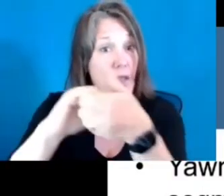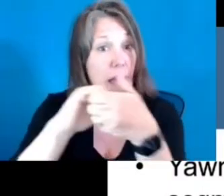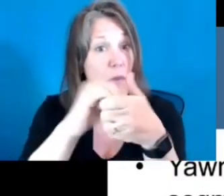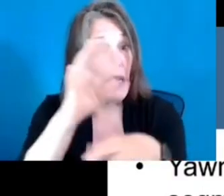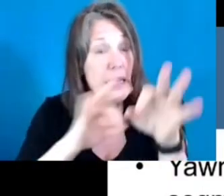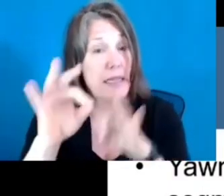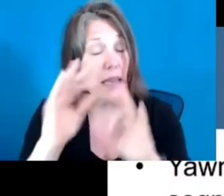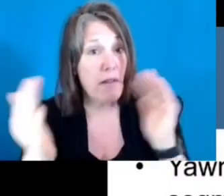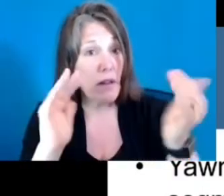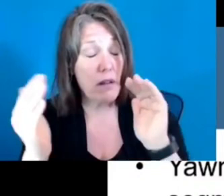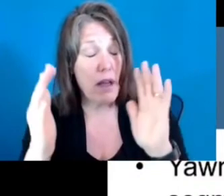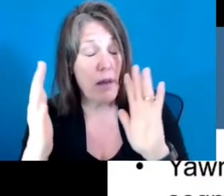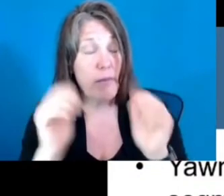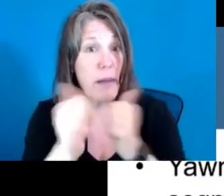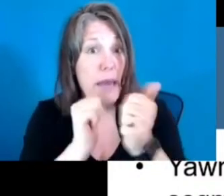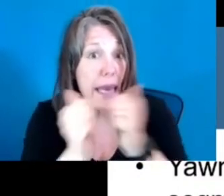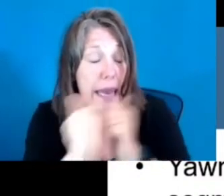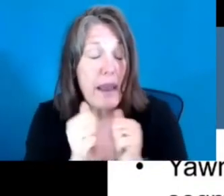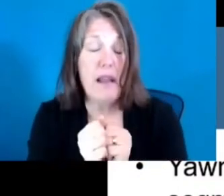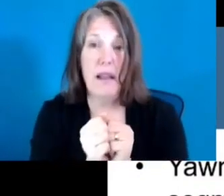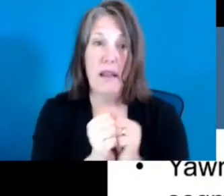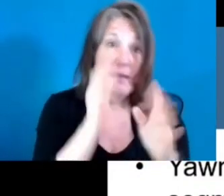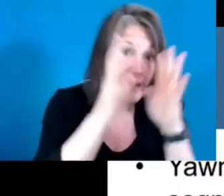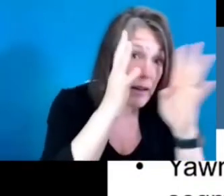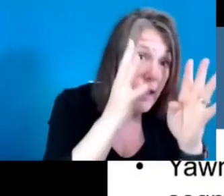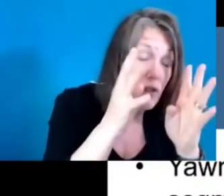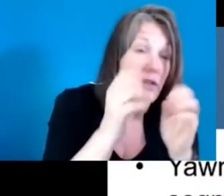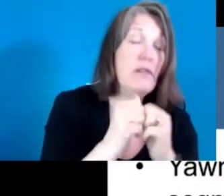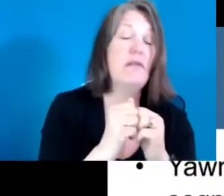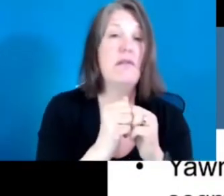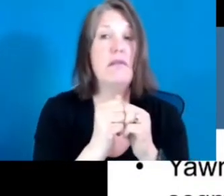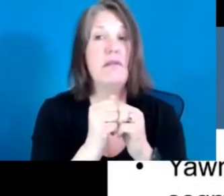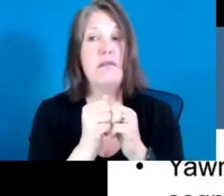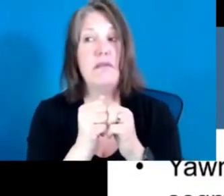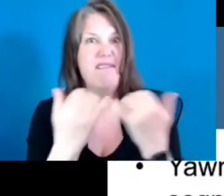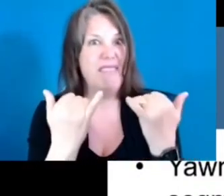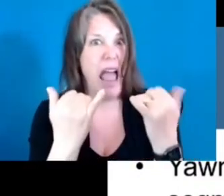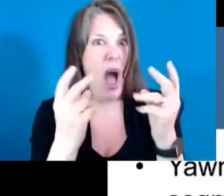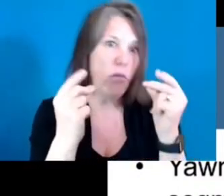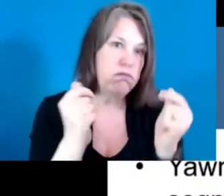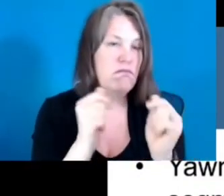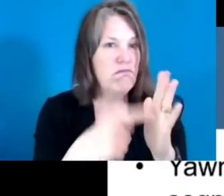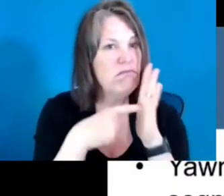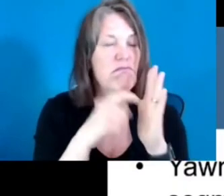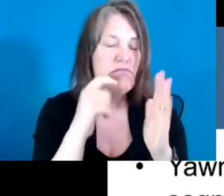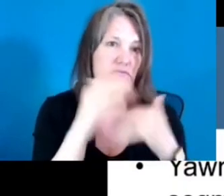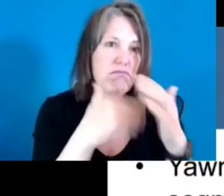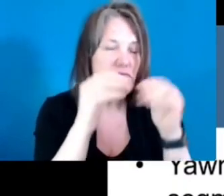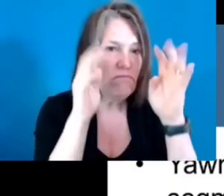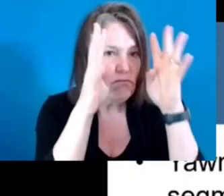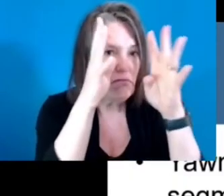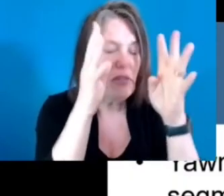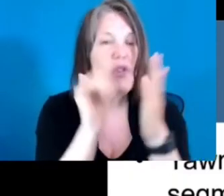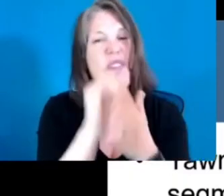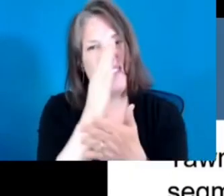in the moment. So this is a part of the context as well. And schools, we know, are one of the few